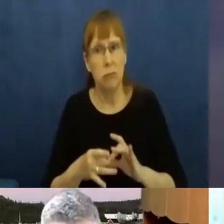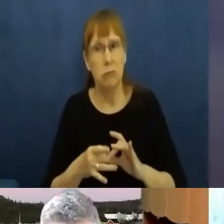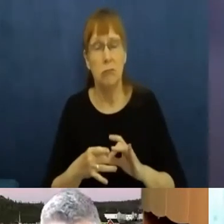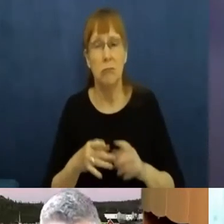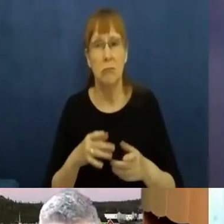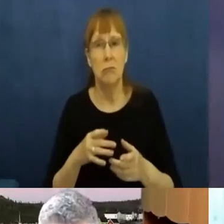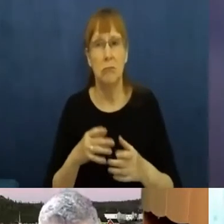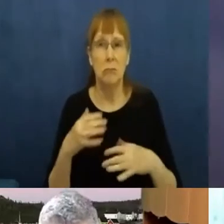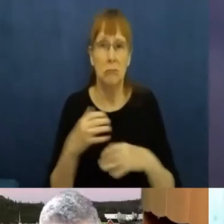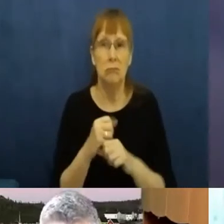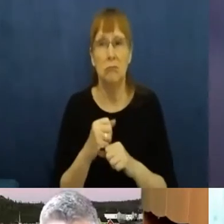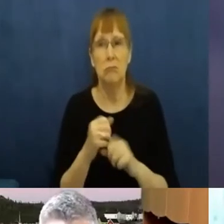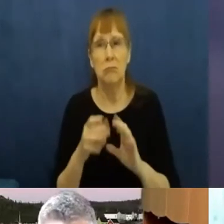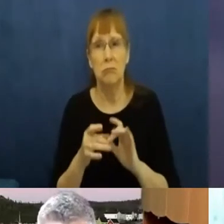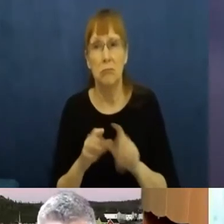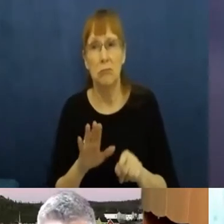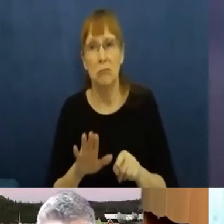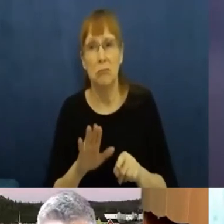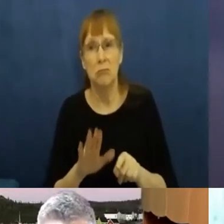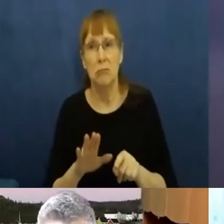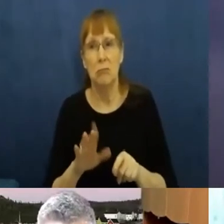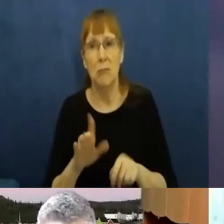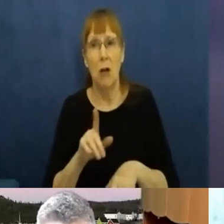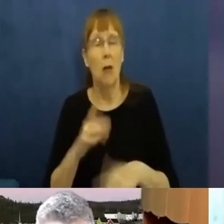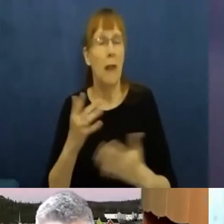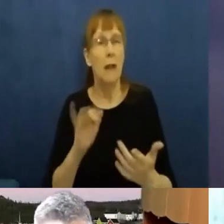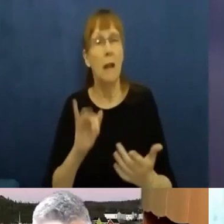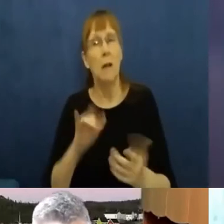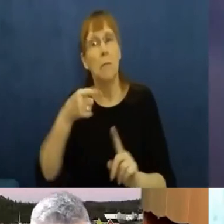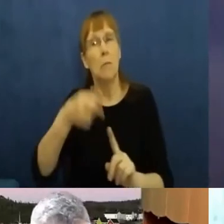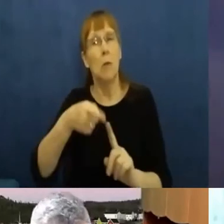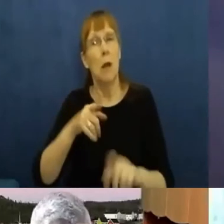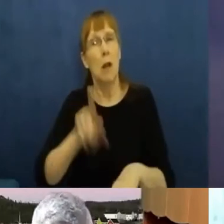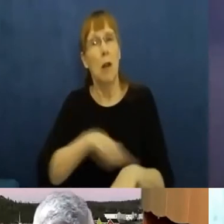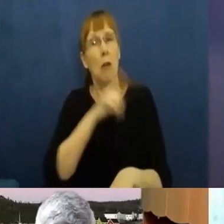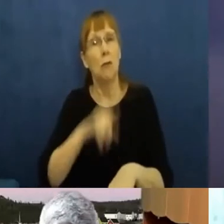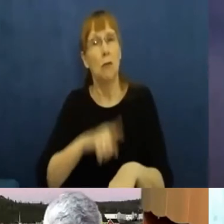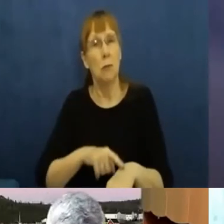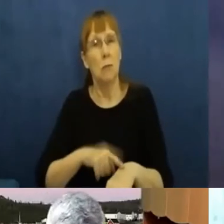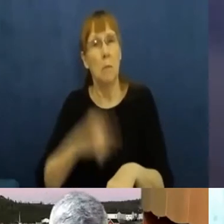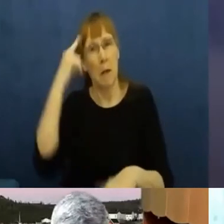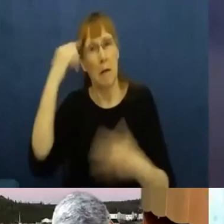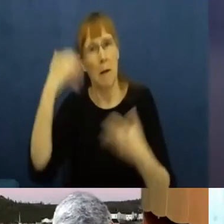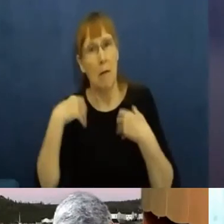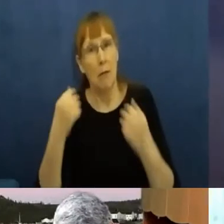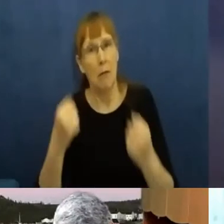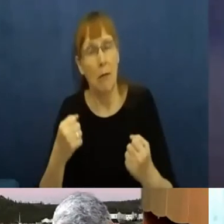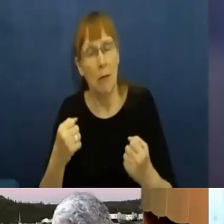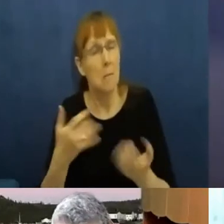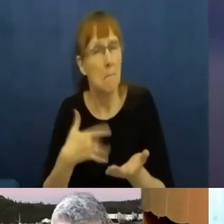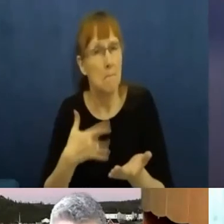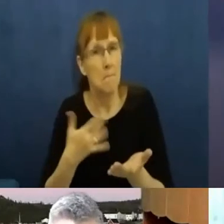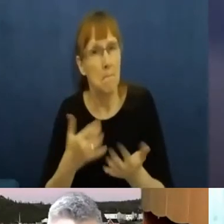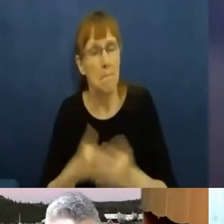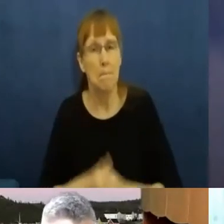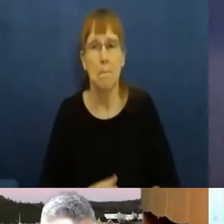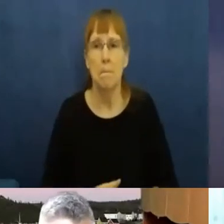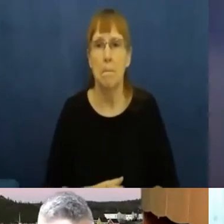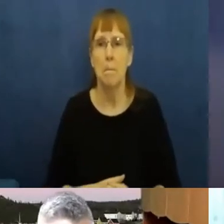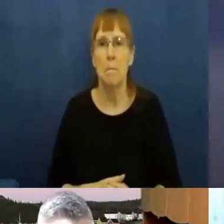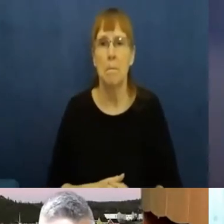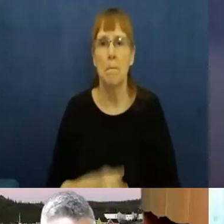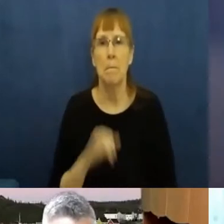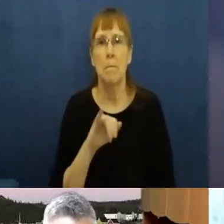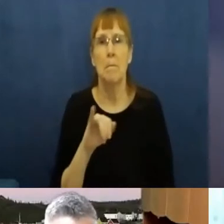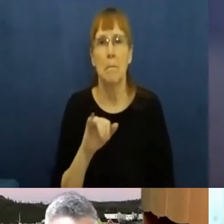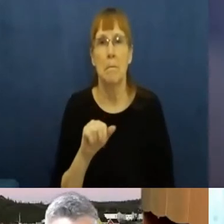of the long term mental health? Yeah, no, I, I just thought of an interesting story